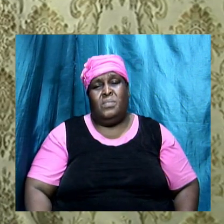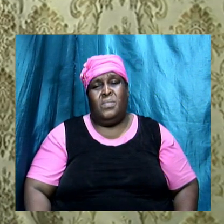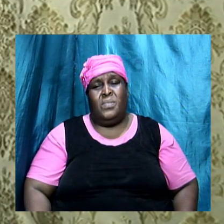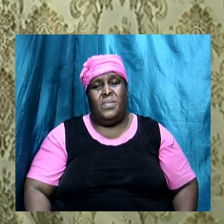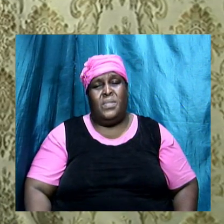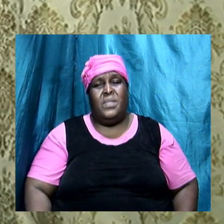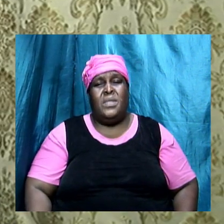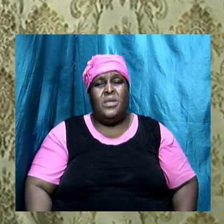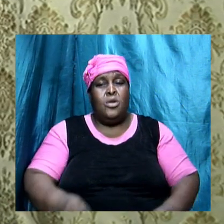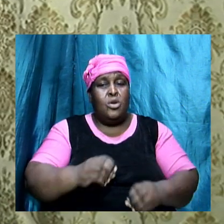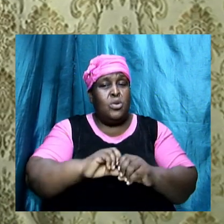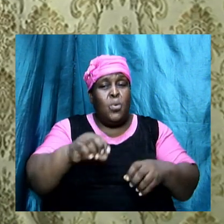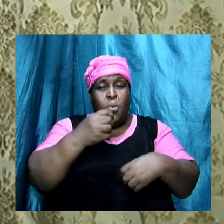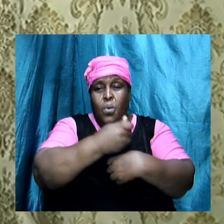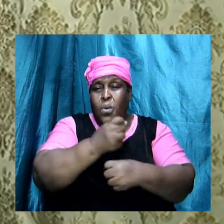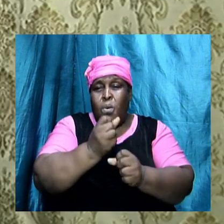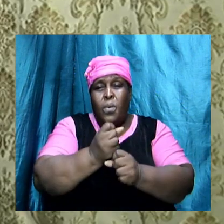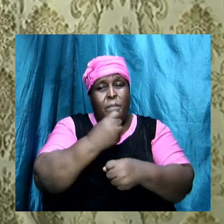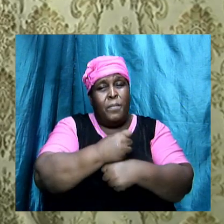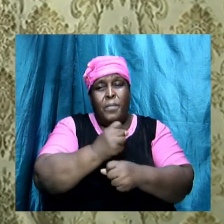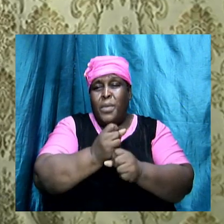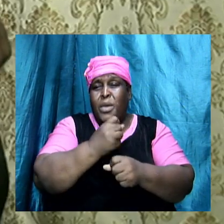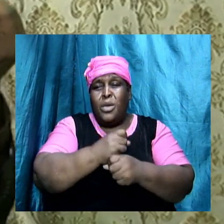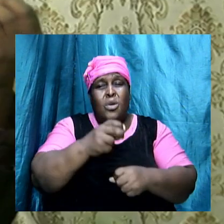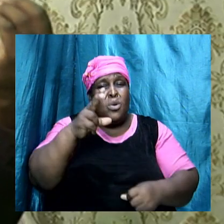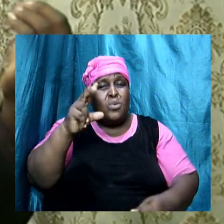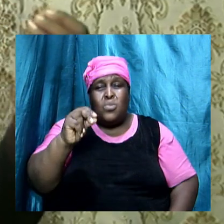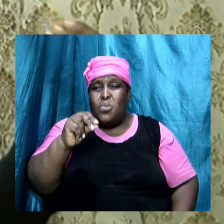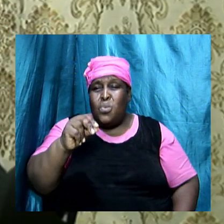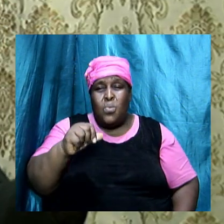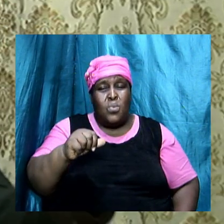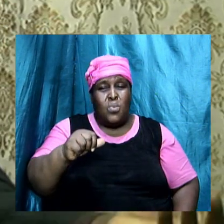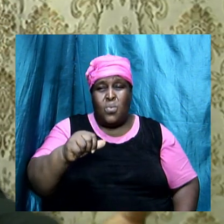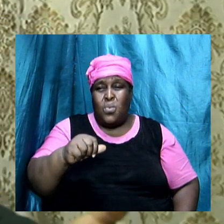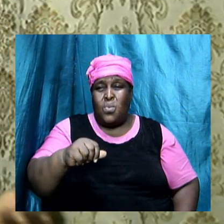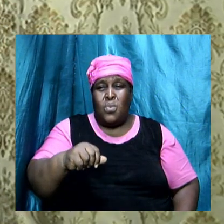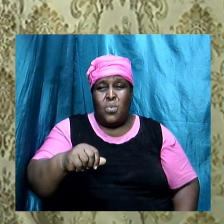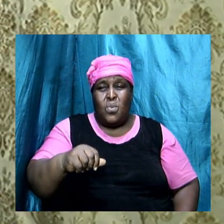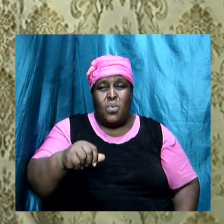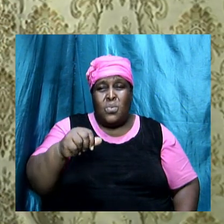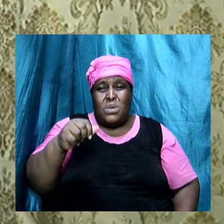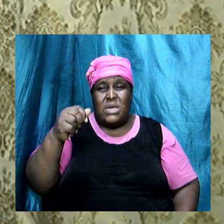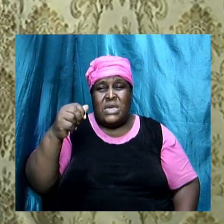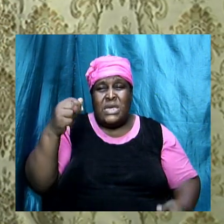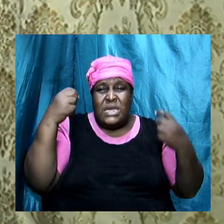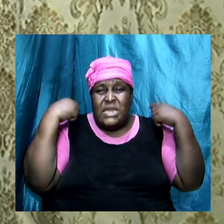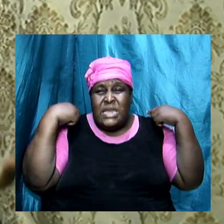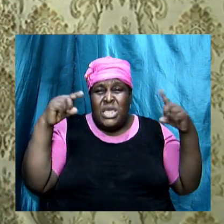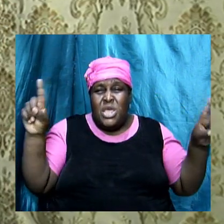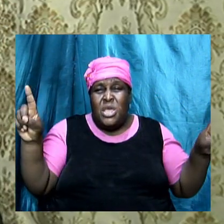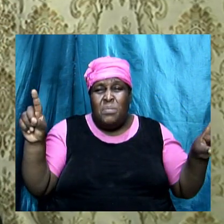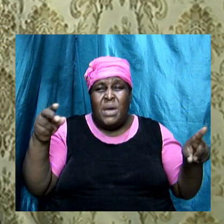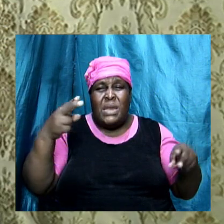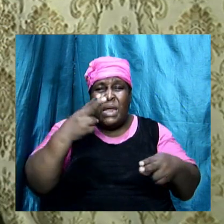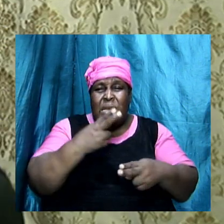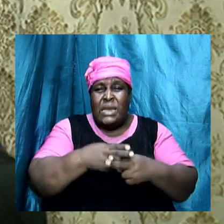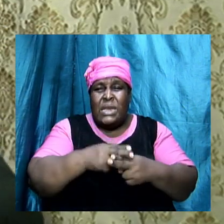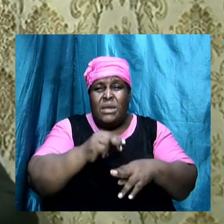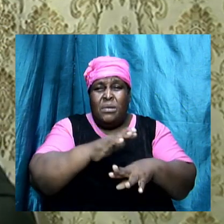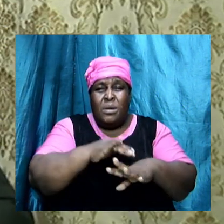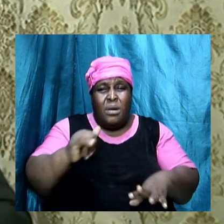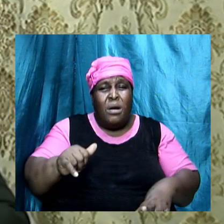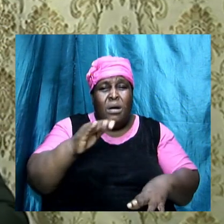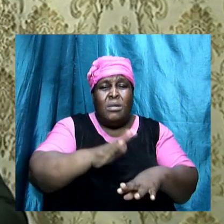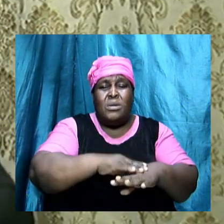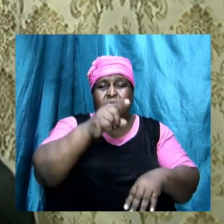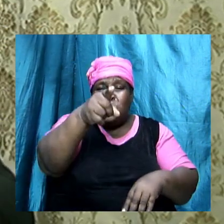Preserve yourself. Don't let names be calling you. No, preserve